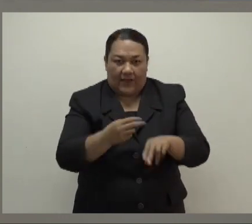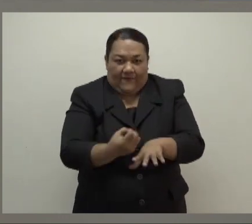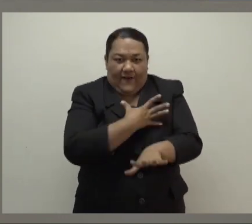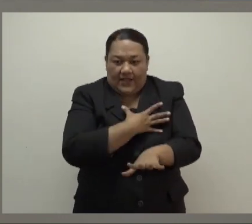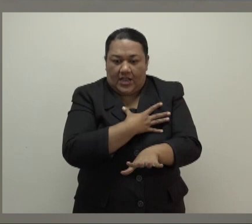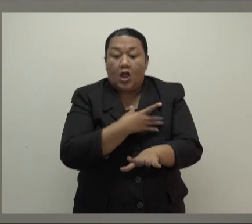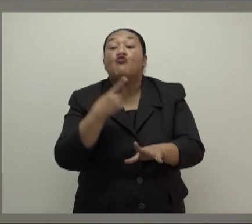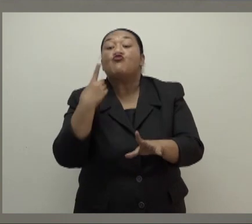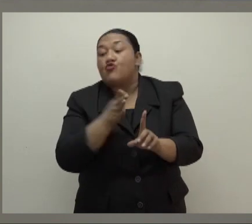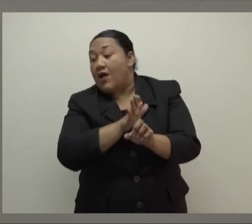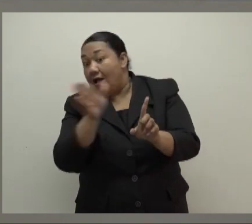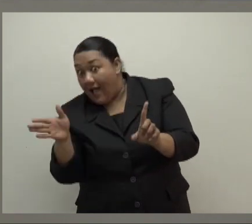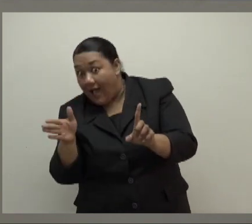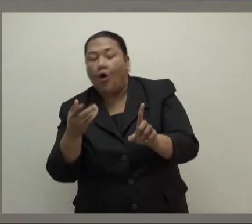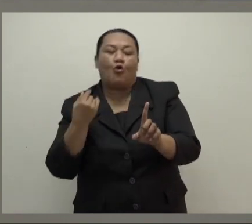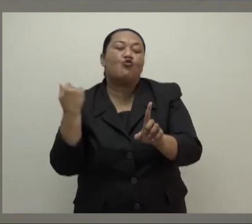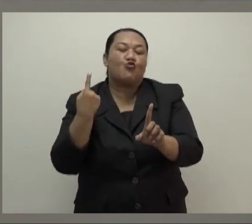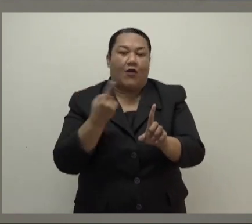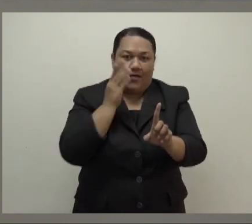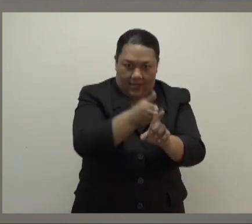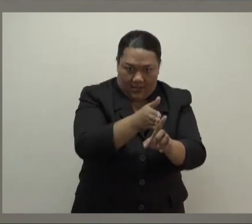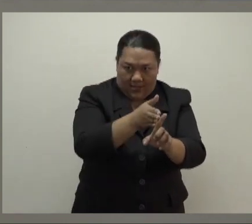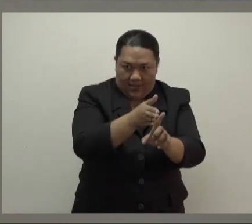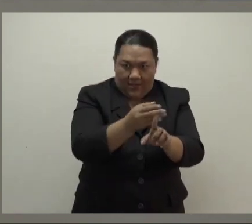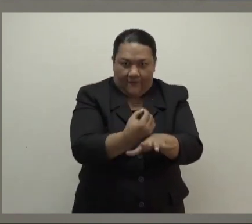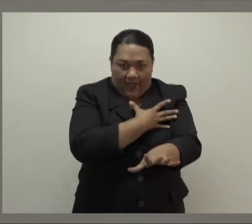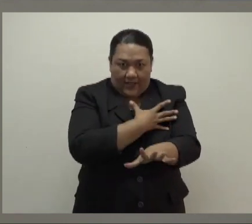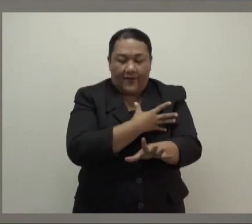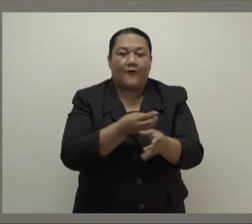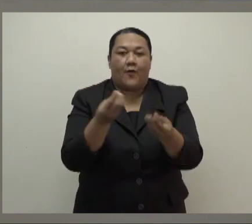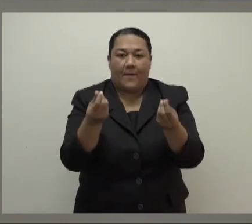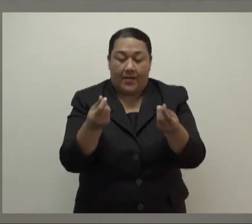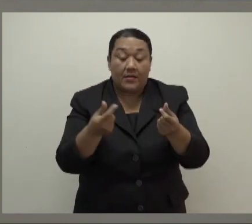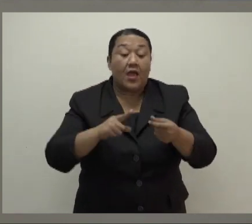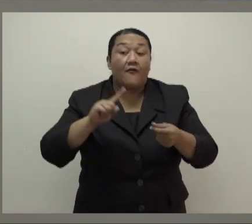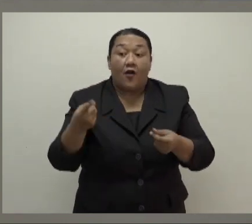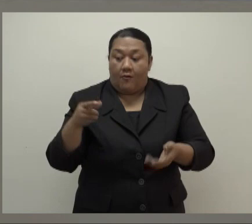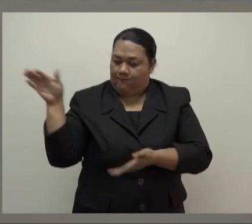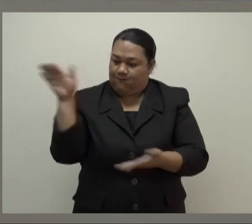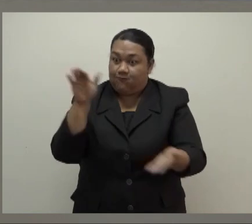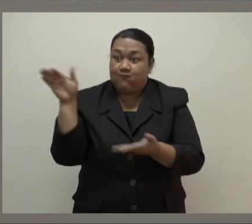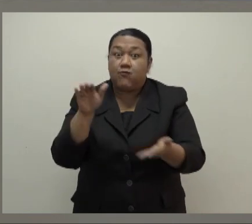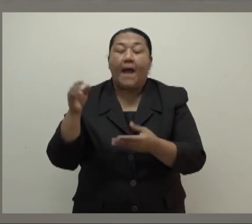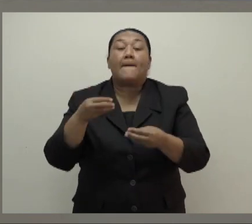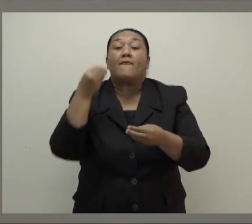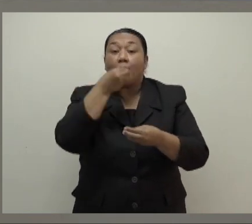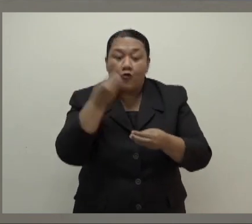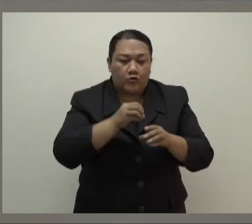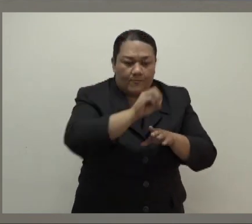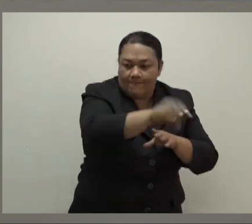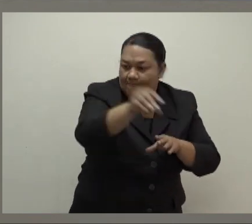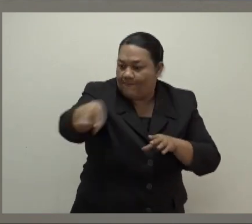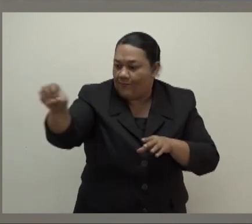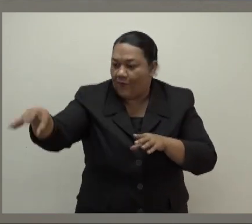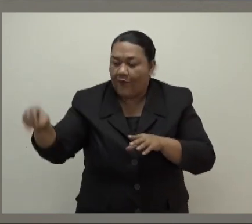on their behalf. Over 66,000 food ration packs were delivered to families who were isolating in their homes.